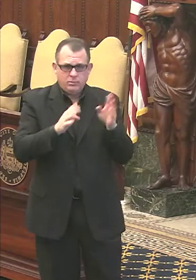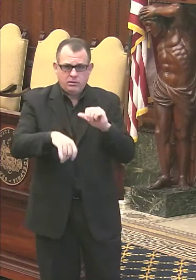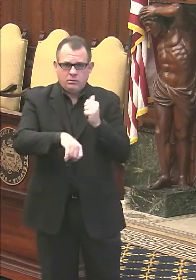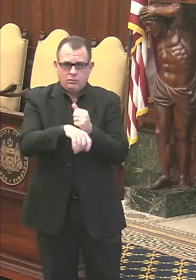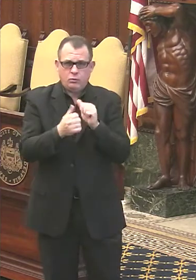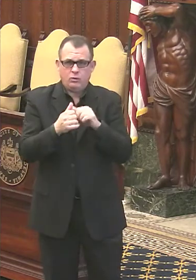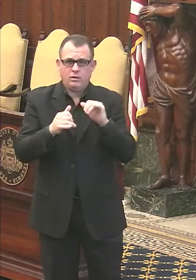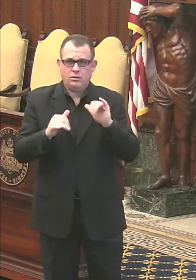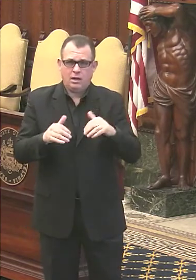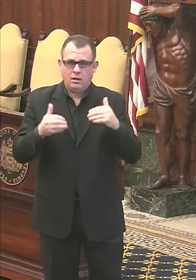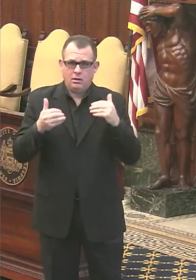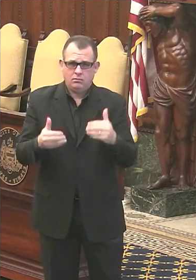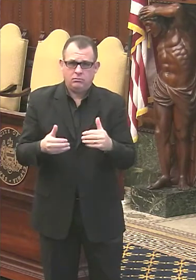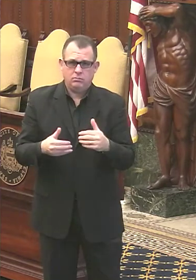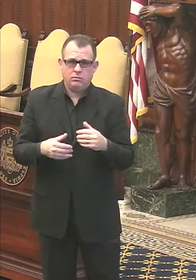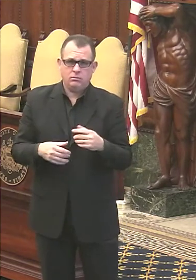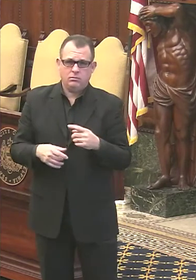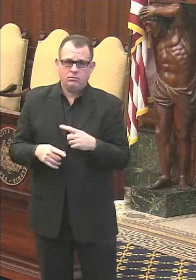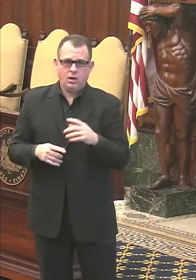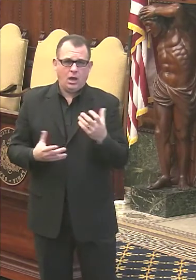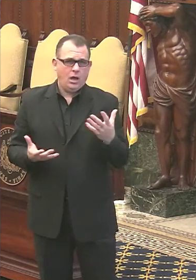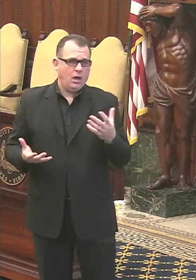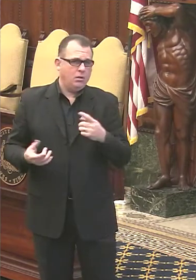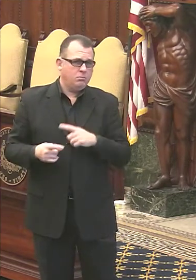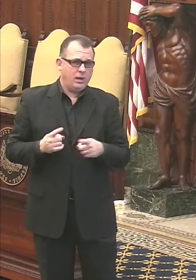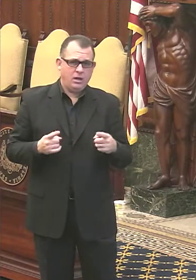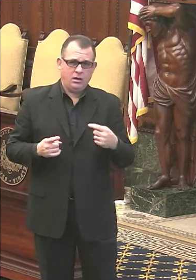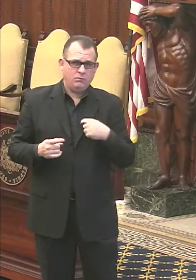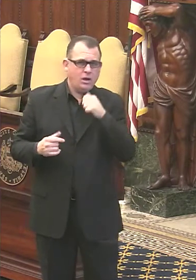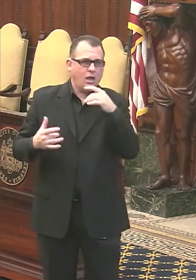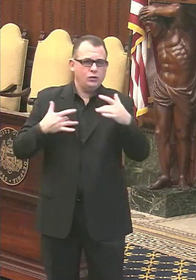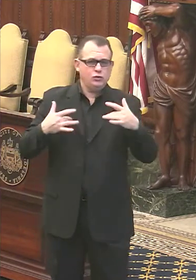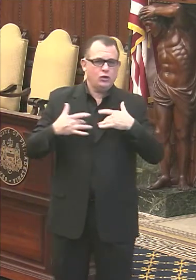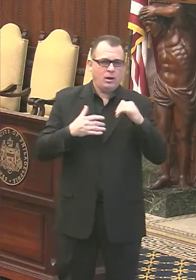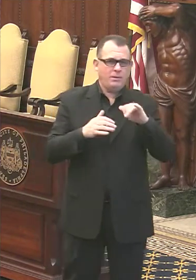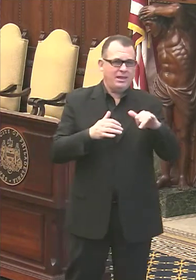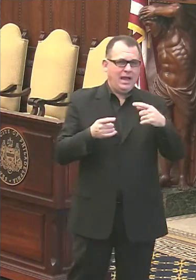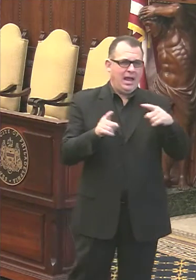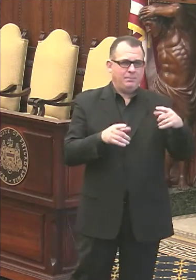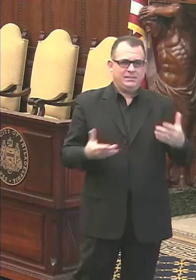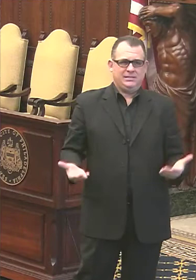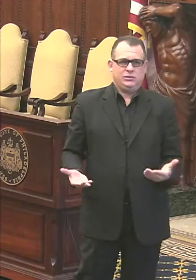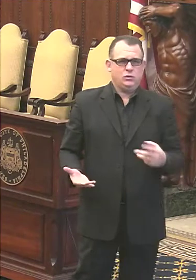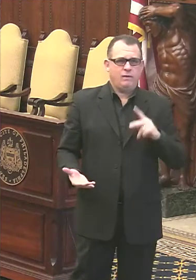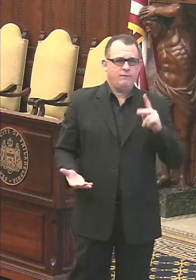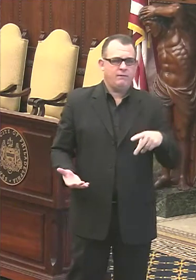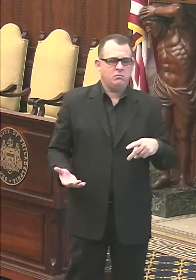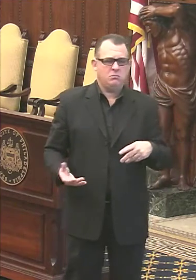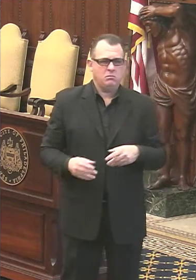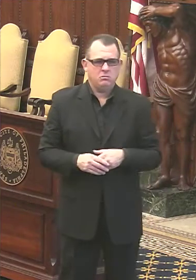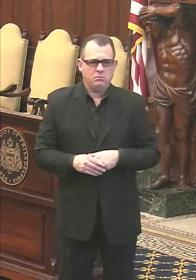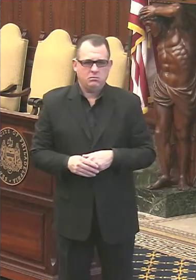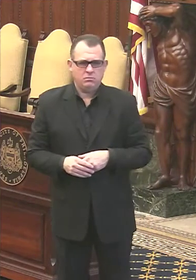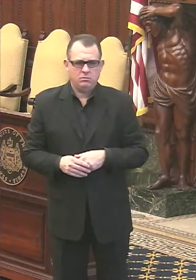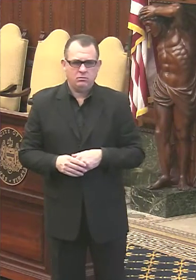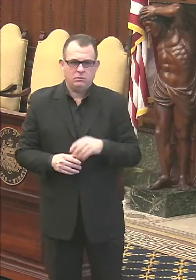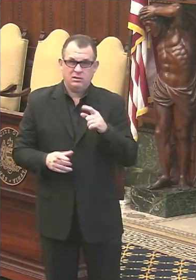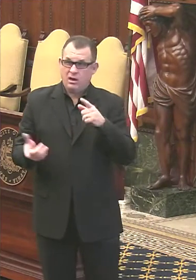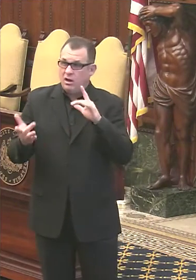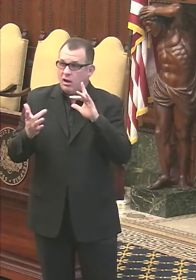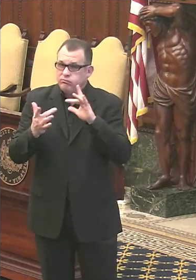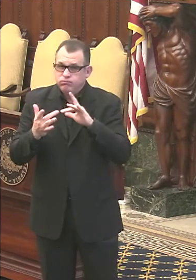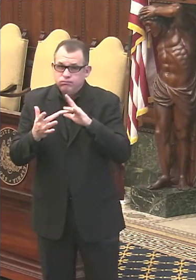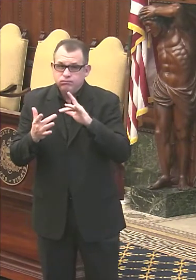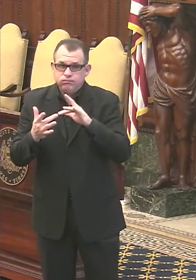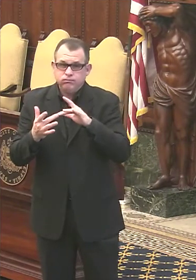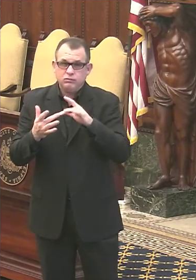occur. Uh, so not quite sure what happened out there, but we're not concerned about what's happening here right now. Will there be, or is there contact tracing, uh,